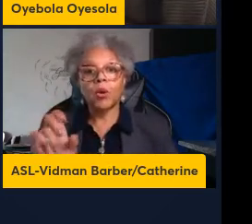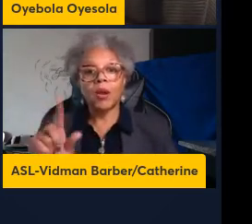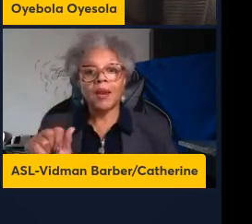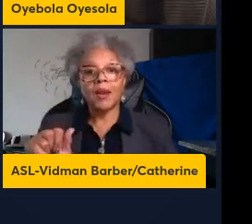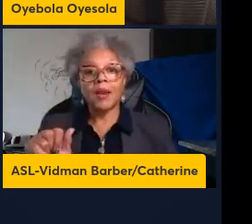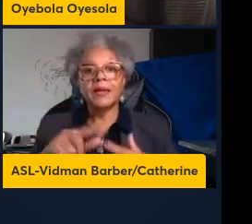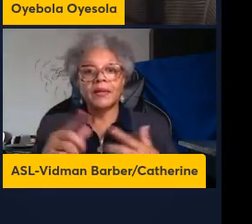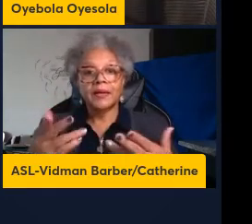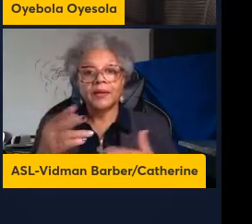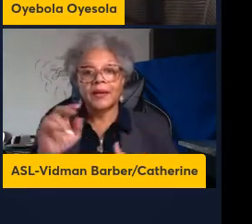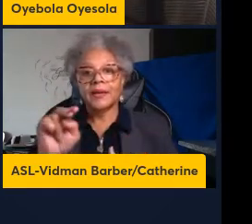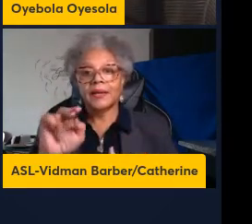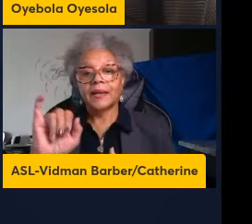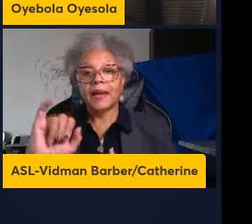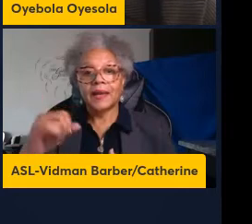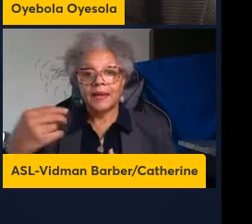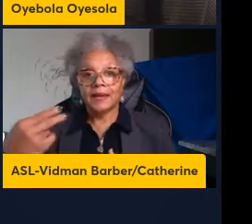NIH